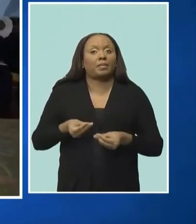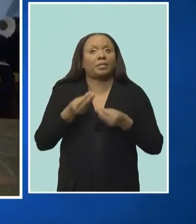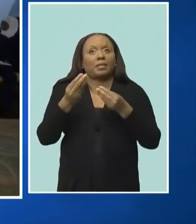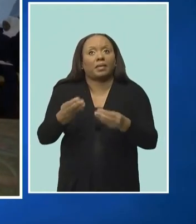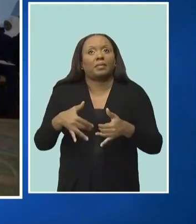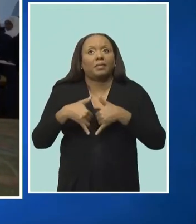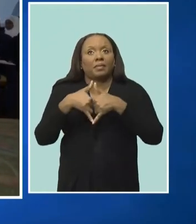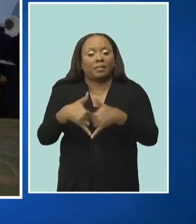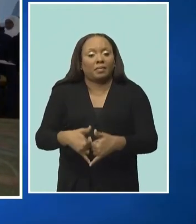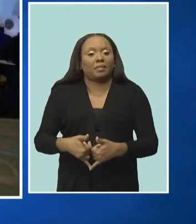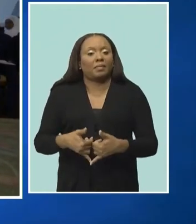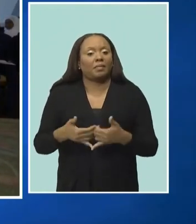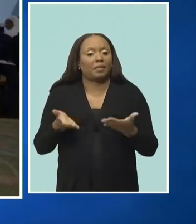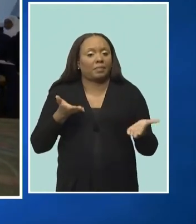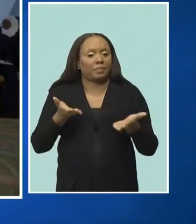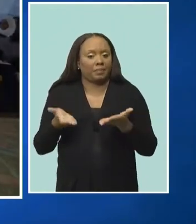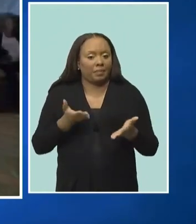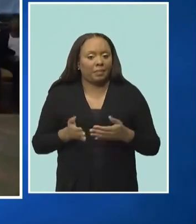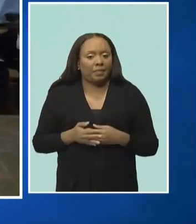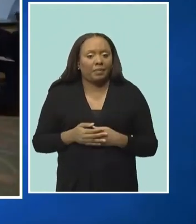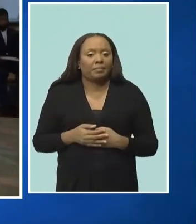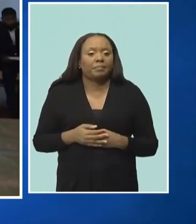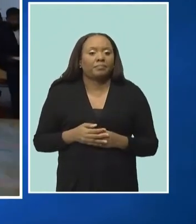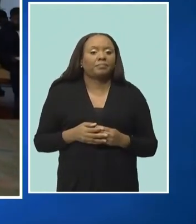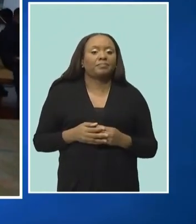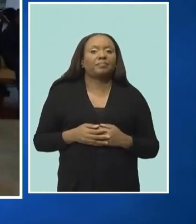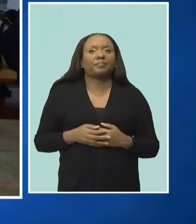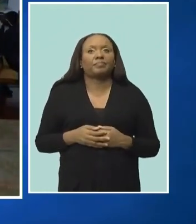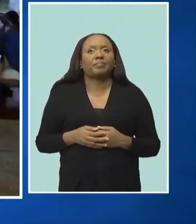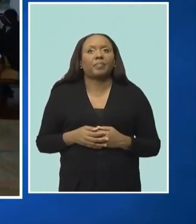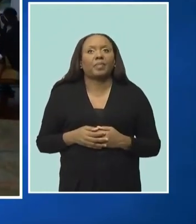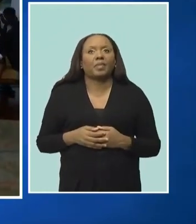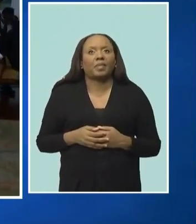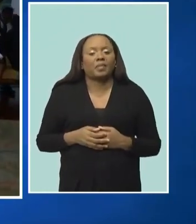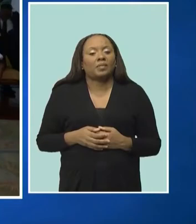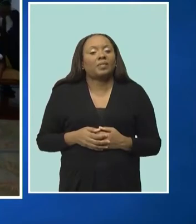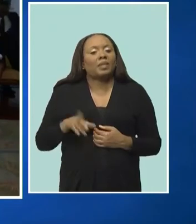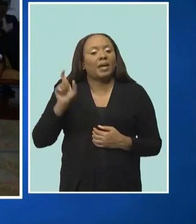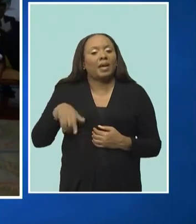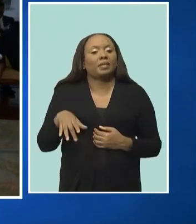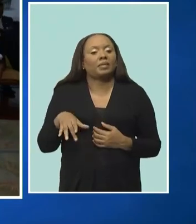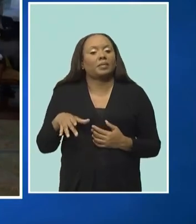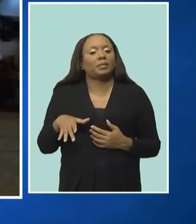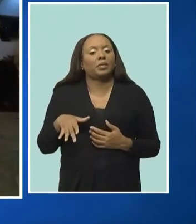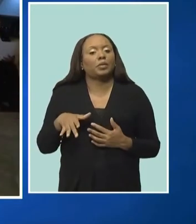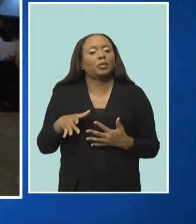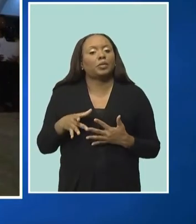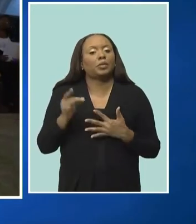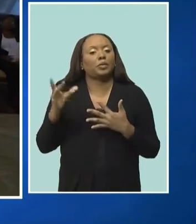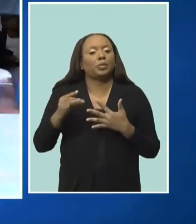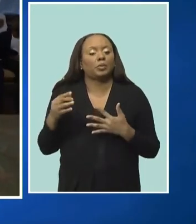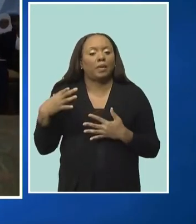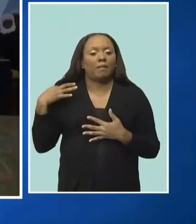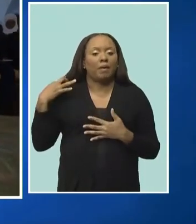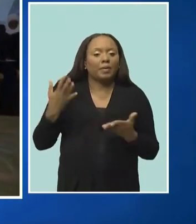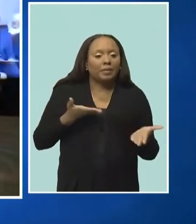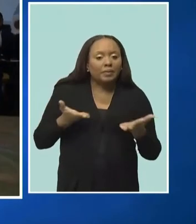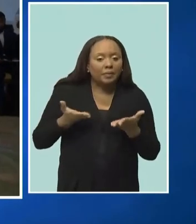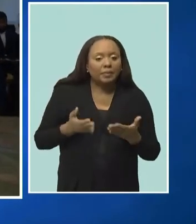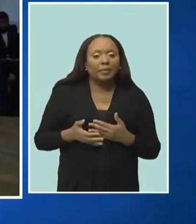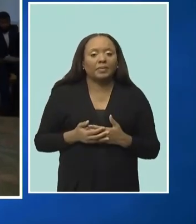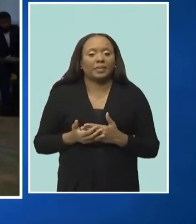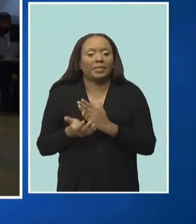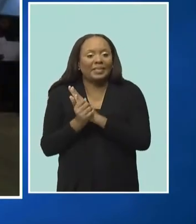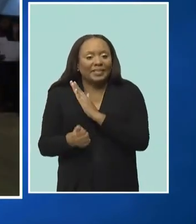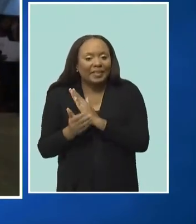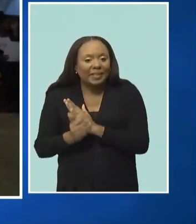ceremony at State House. Participants are required to choose a voluntary service, a skill and some form of physical recreation